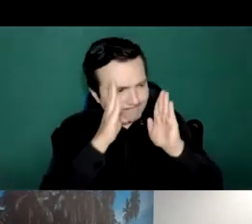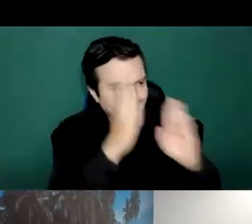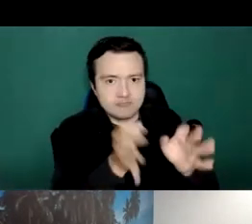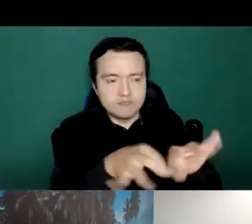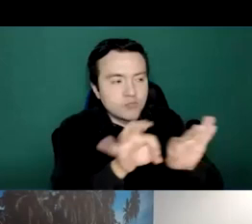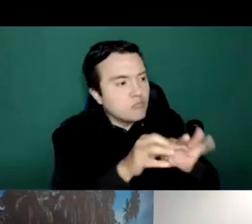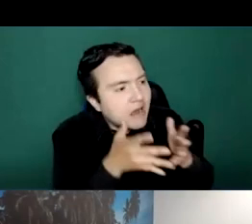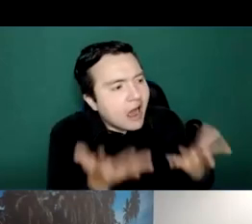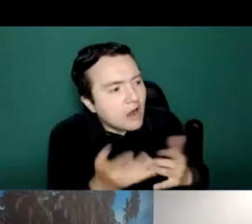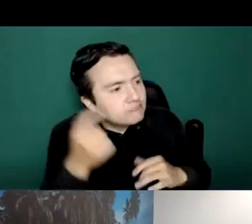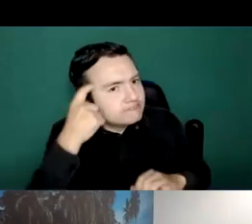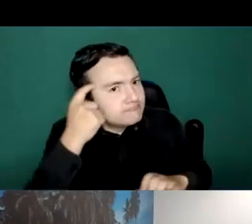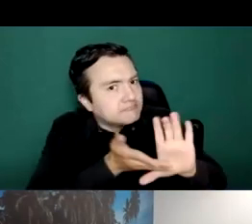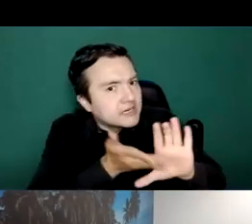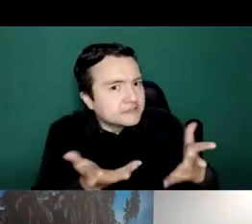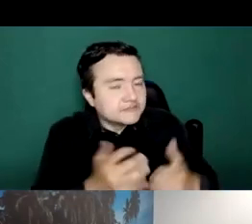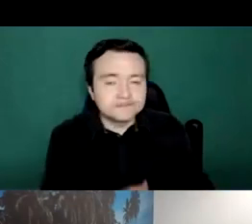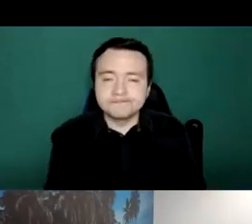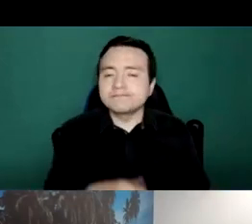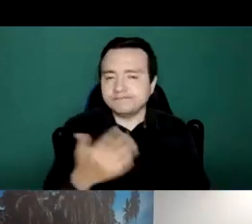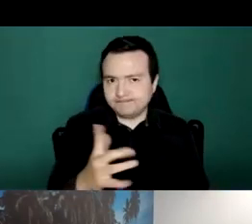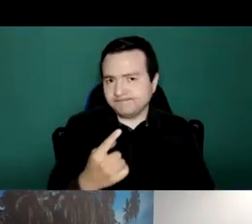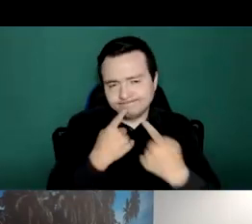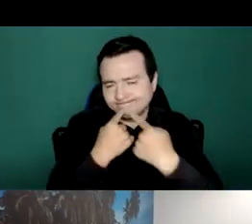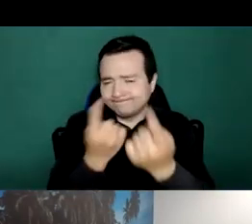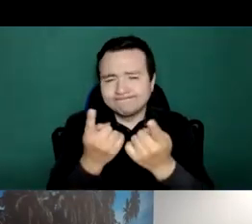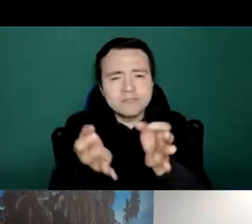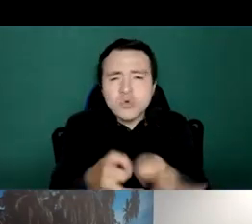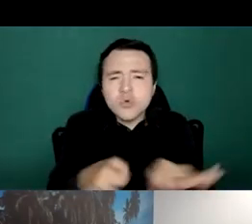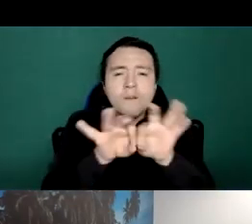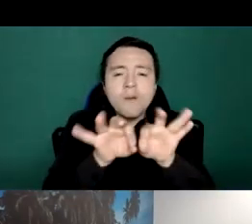within the realm of mental health health during an emergency